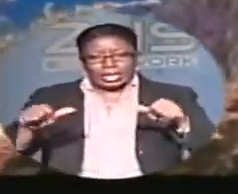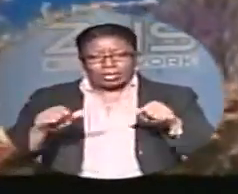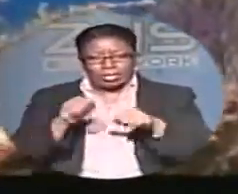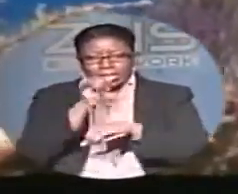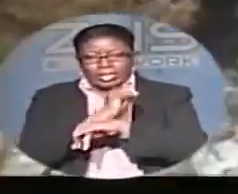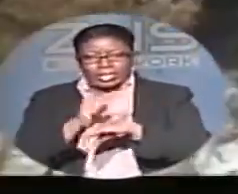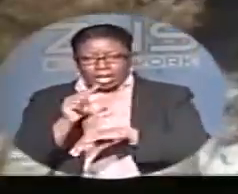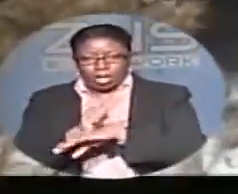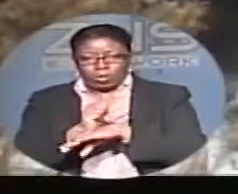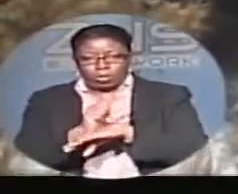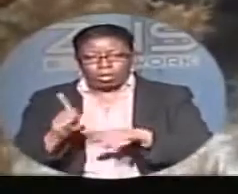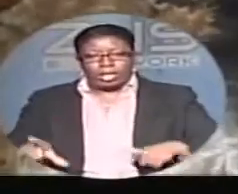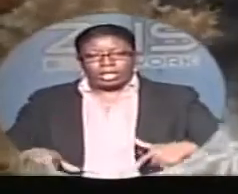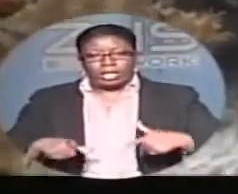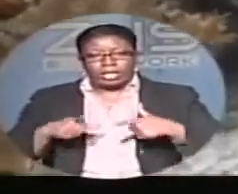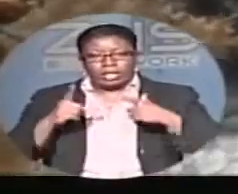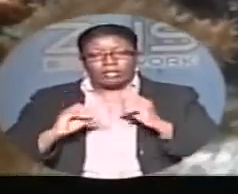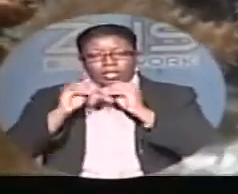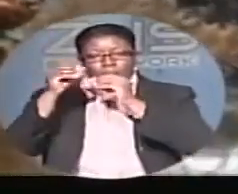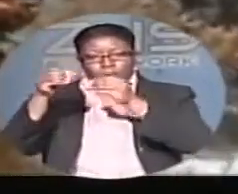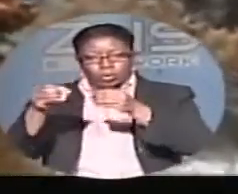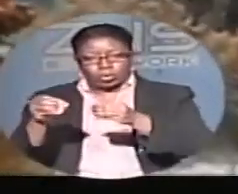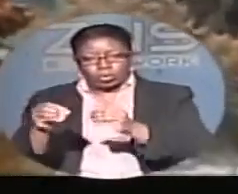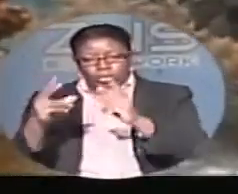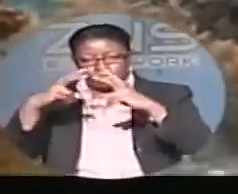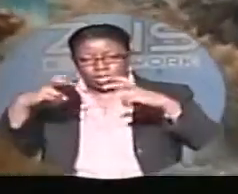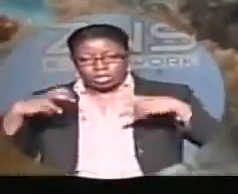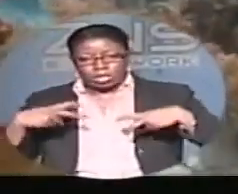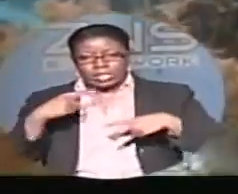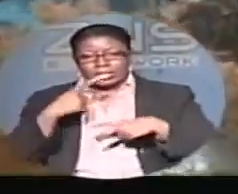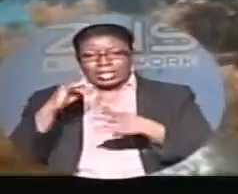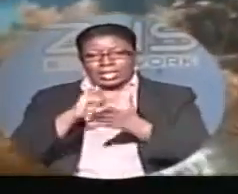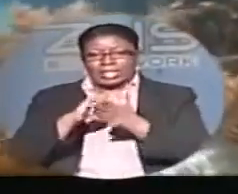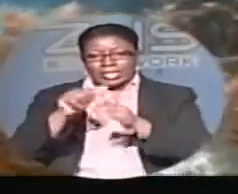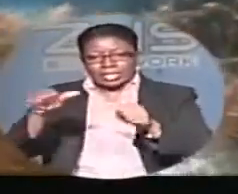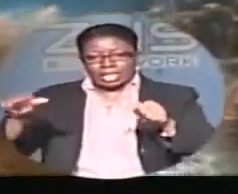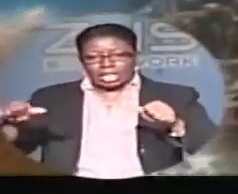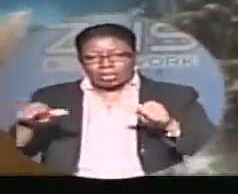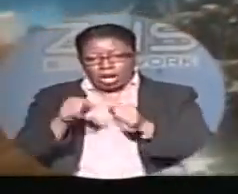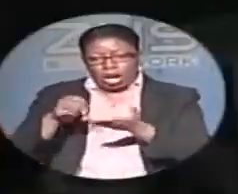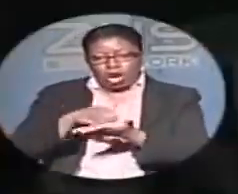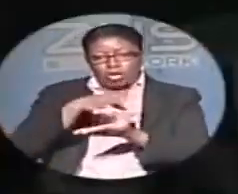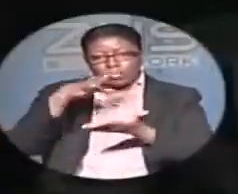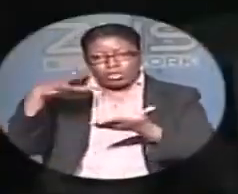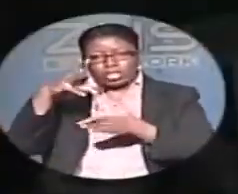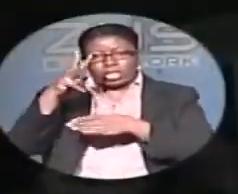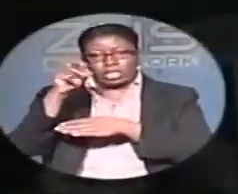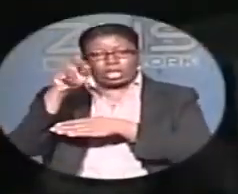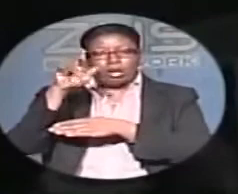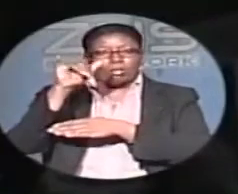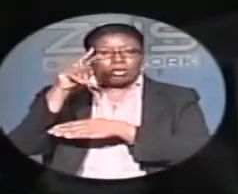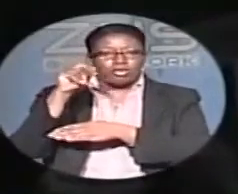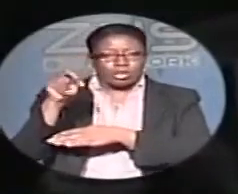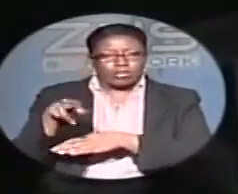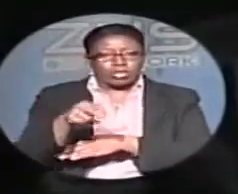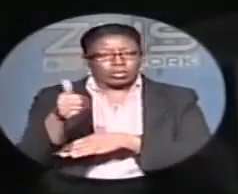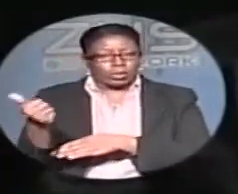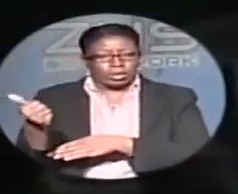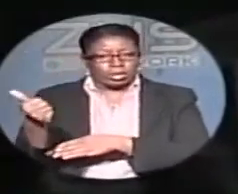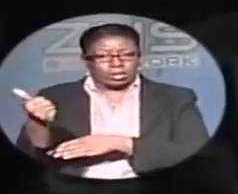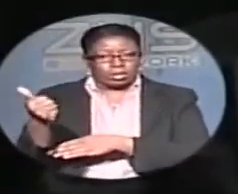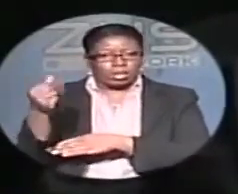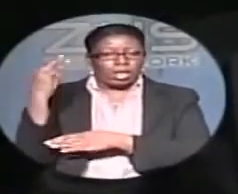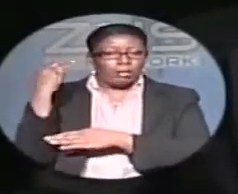Living Oceans research shows that these areas are immensely rich in marine resources. Minister of the